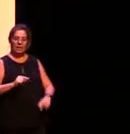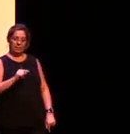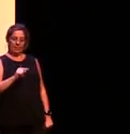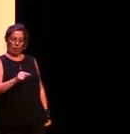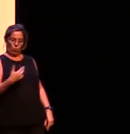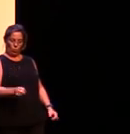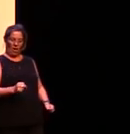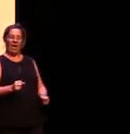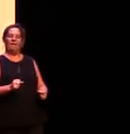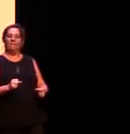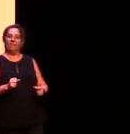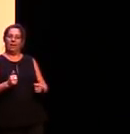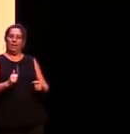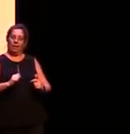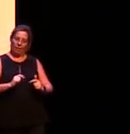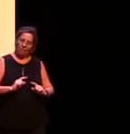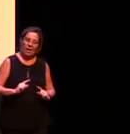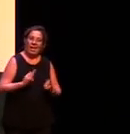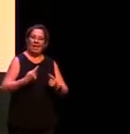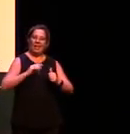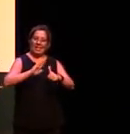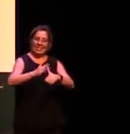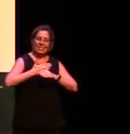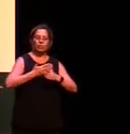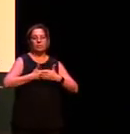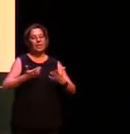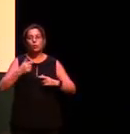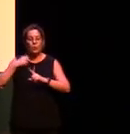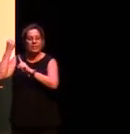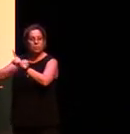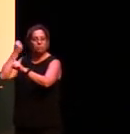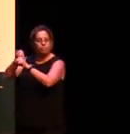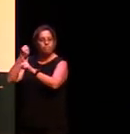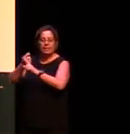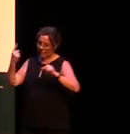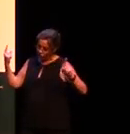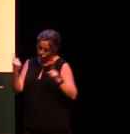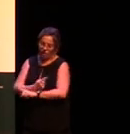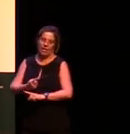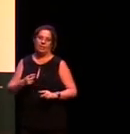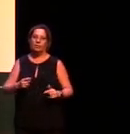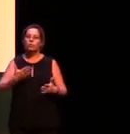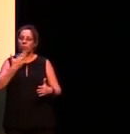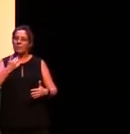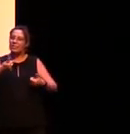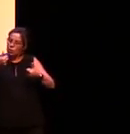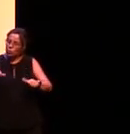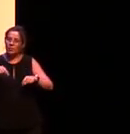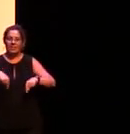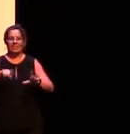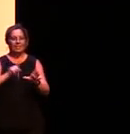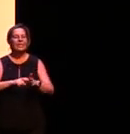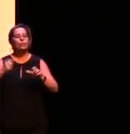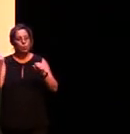tongue. So there's battles to fight there, and please all let's remember that and use this here as a very special